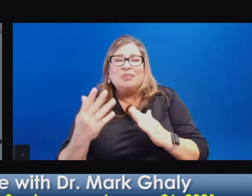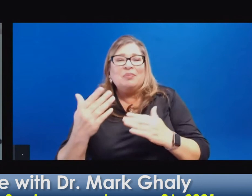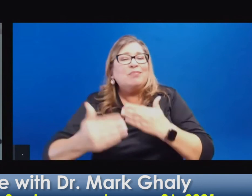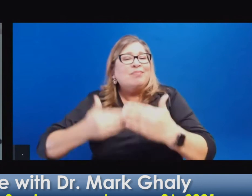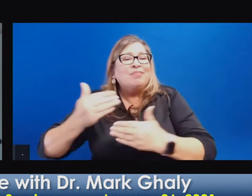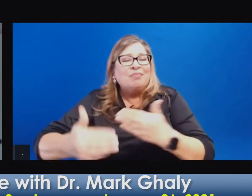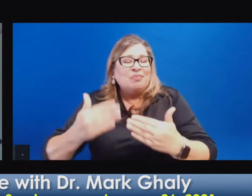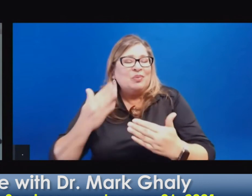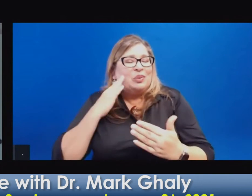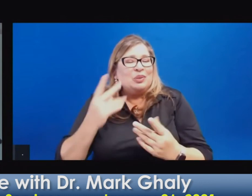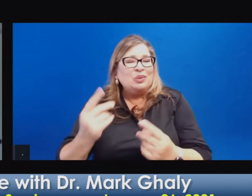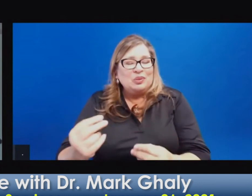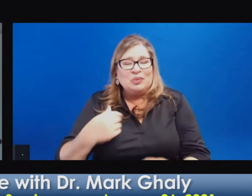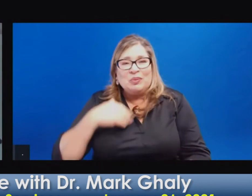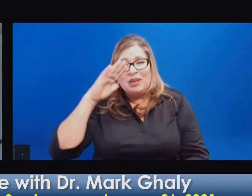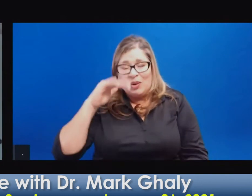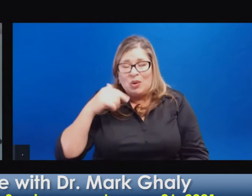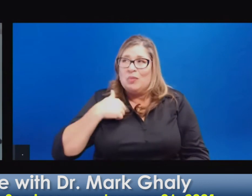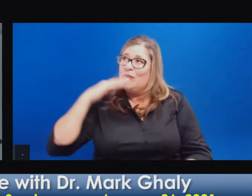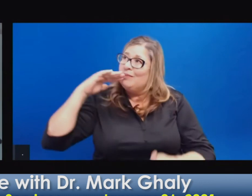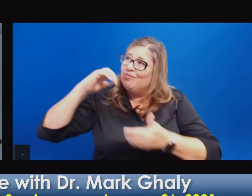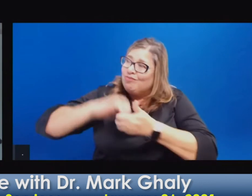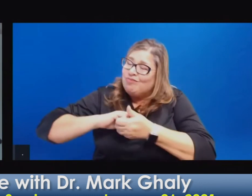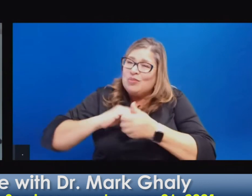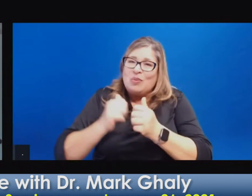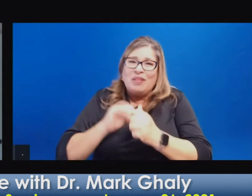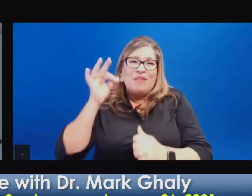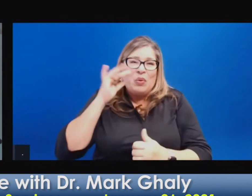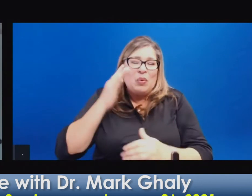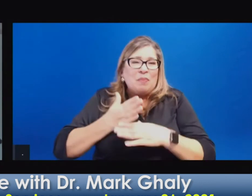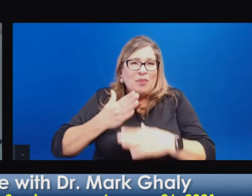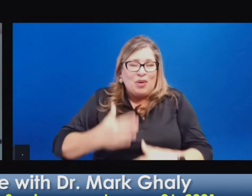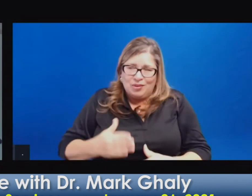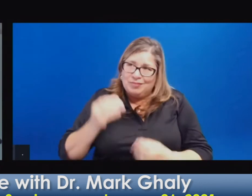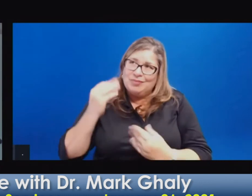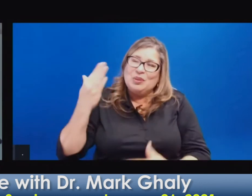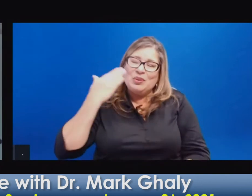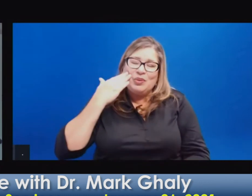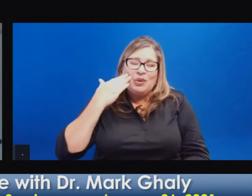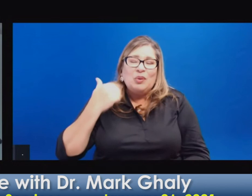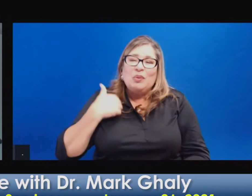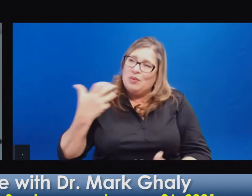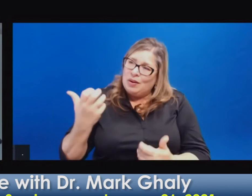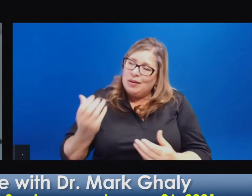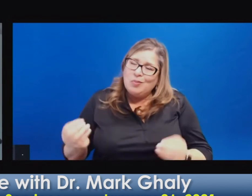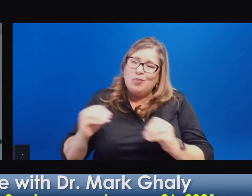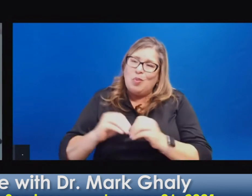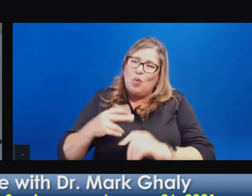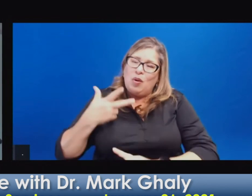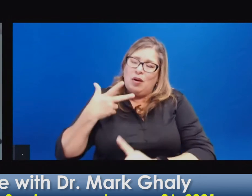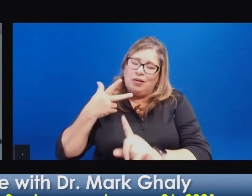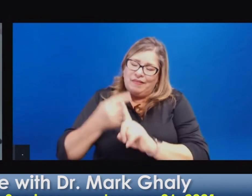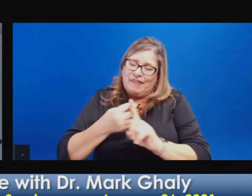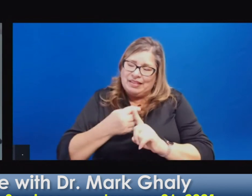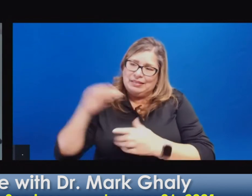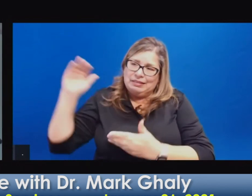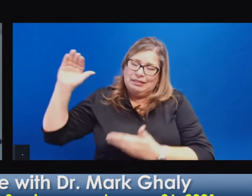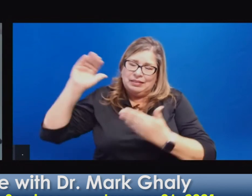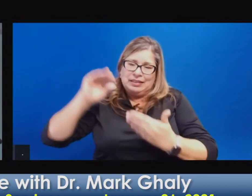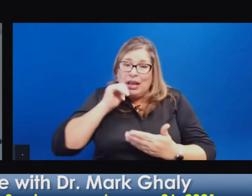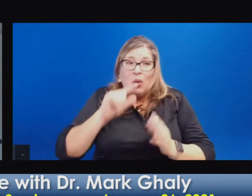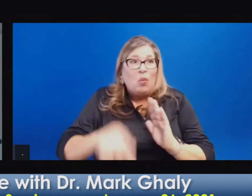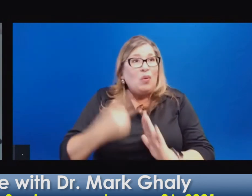sure hope that the message about increasing vaccines is one that will continue that it's not just a one week, uh,